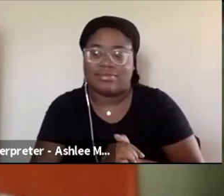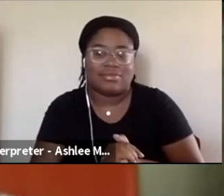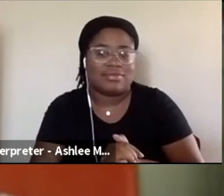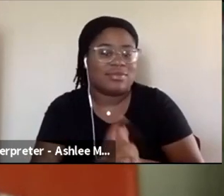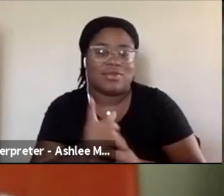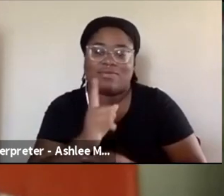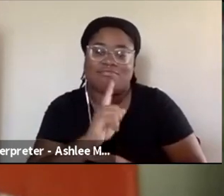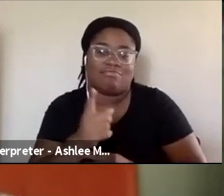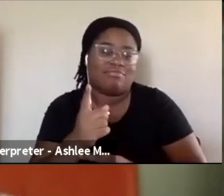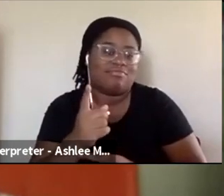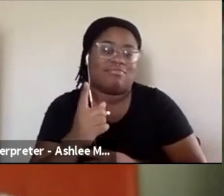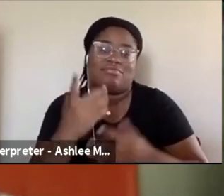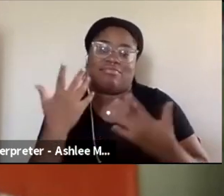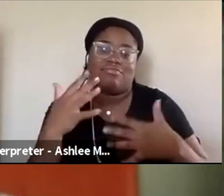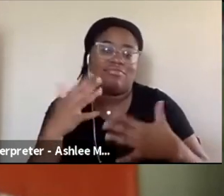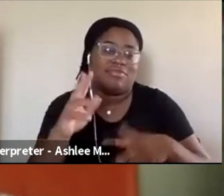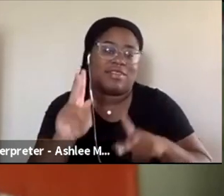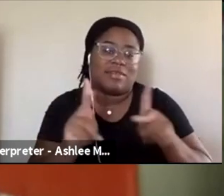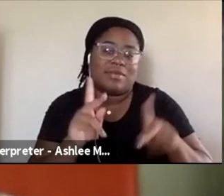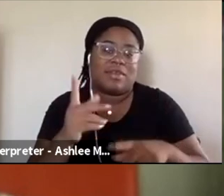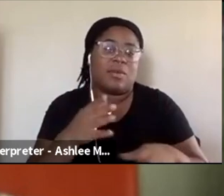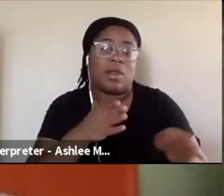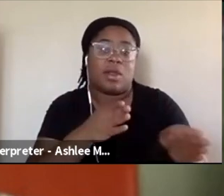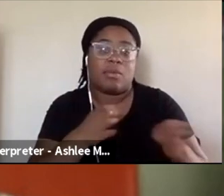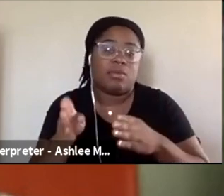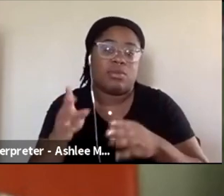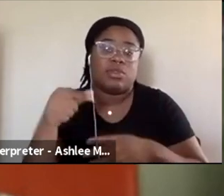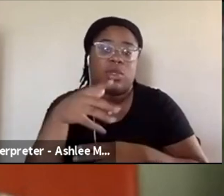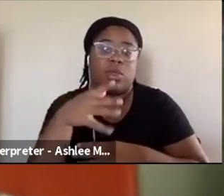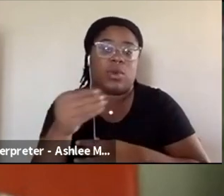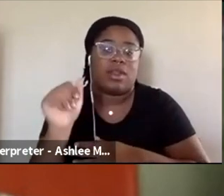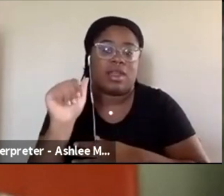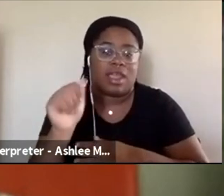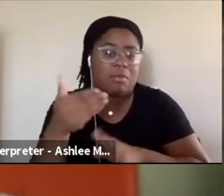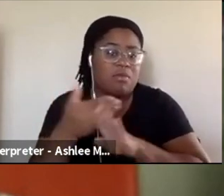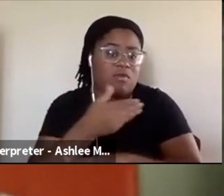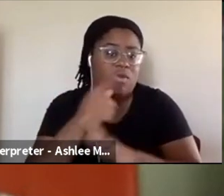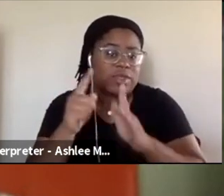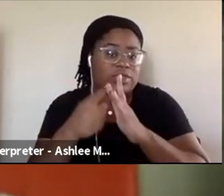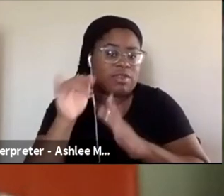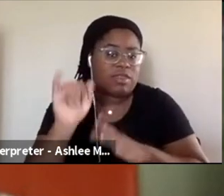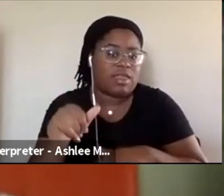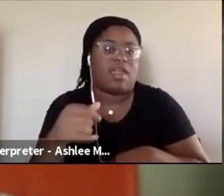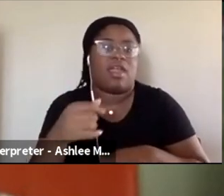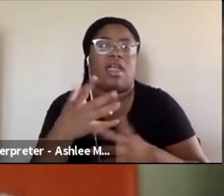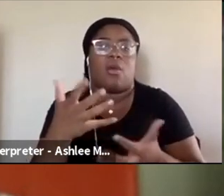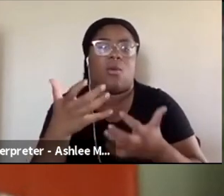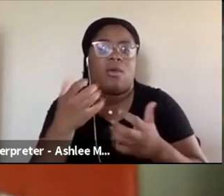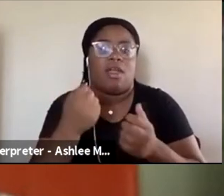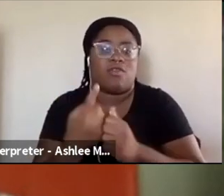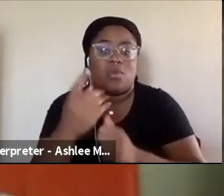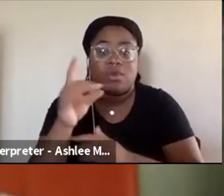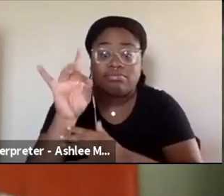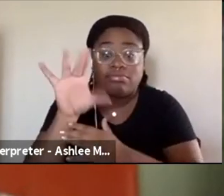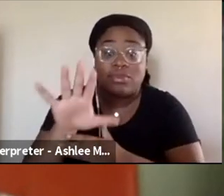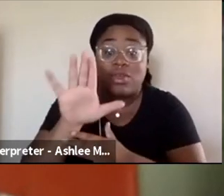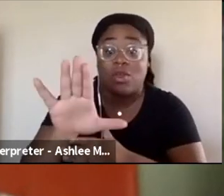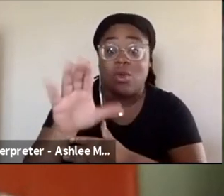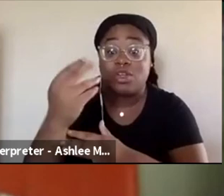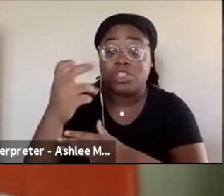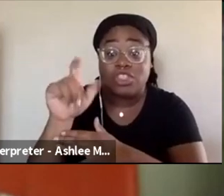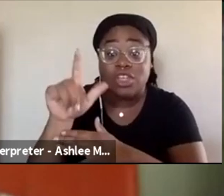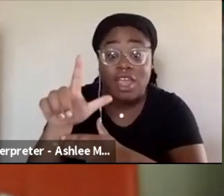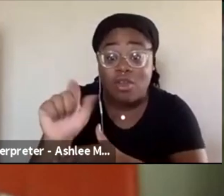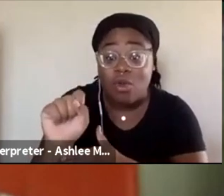on this topic. We are going to move into Q and a, but right before we do that, I just want everyone to have an opportunity to plug your channels, plug what you're working